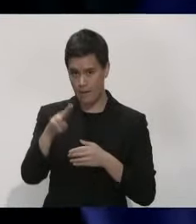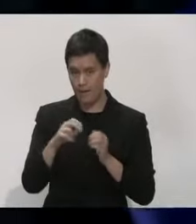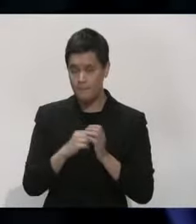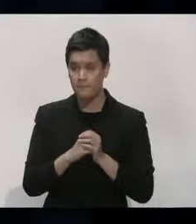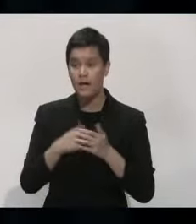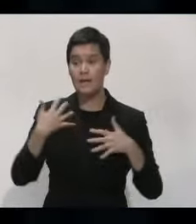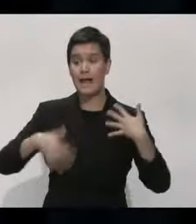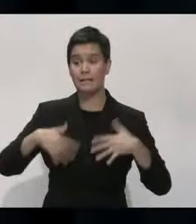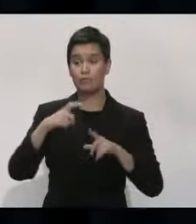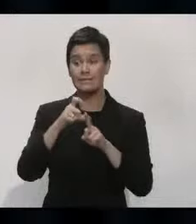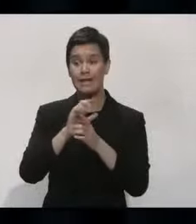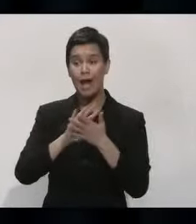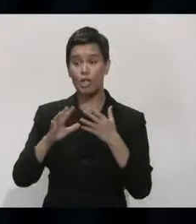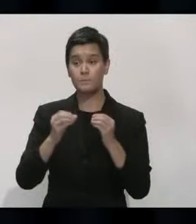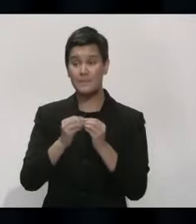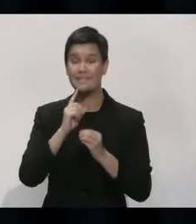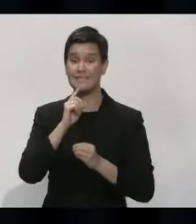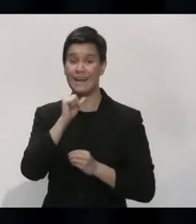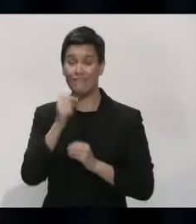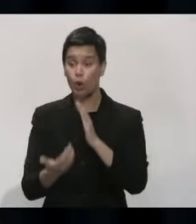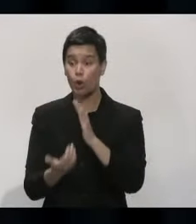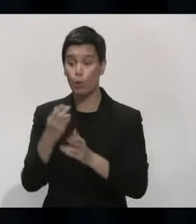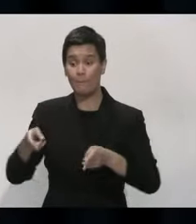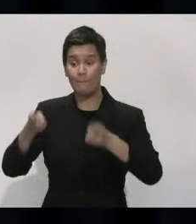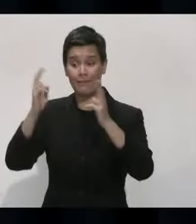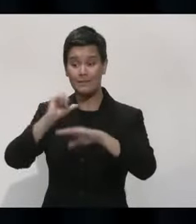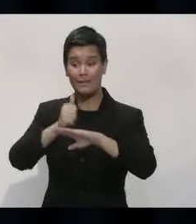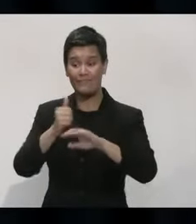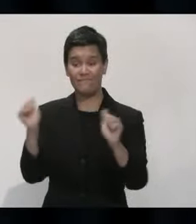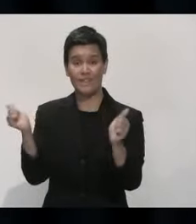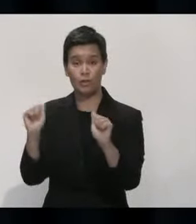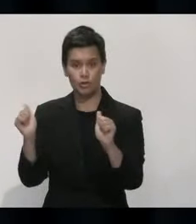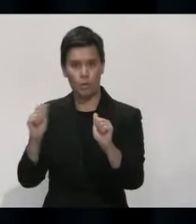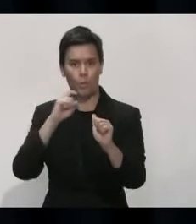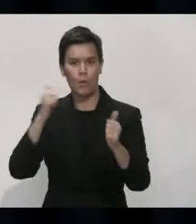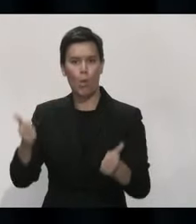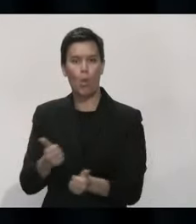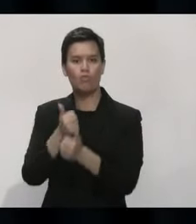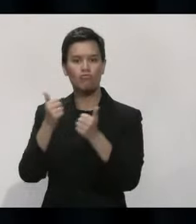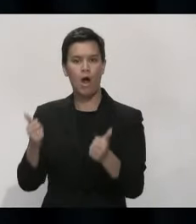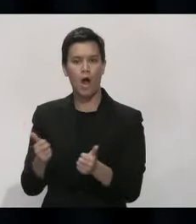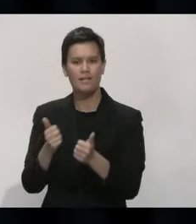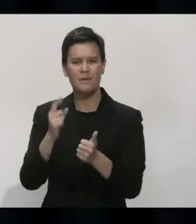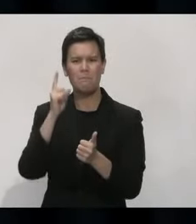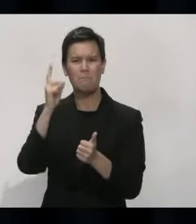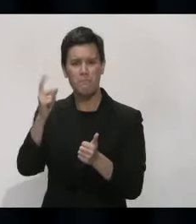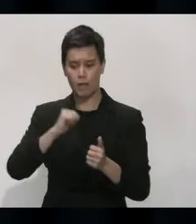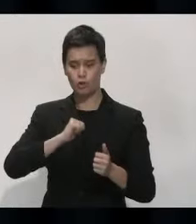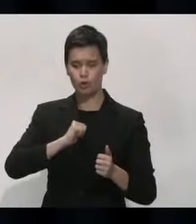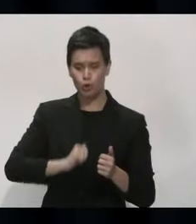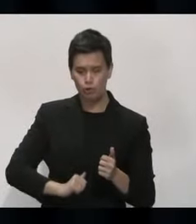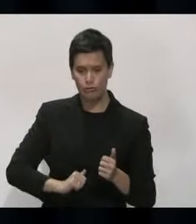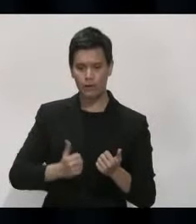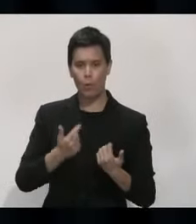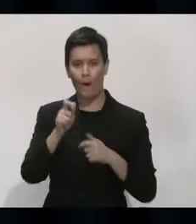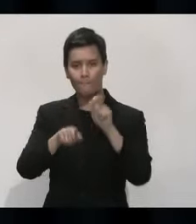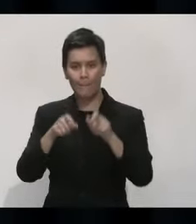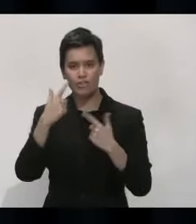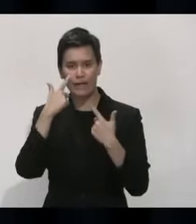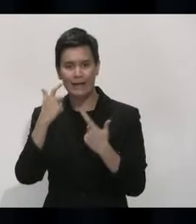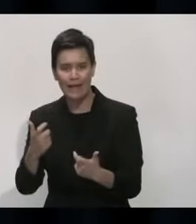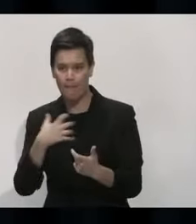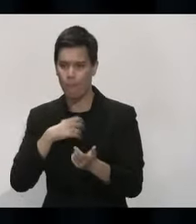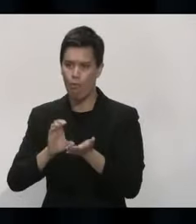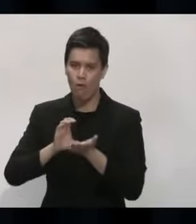would be breaking even because it's cost them $60 million in the last year in outsourcing surgery and patient care. What are your thoughts